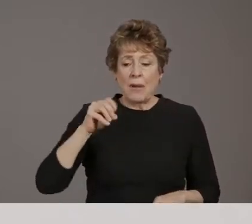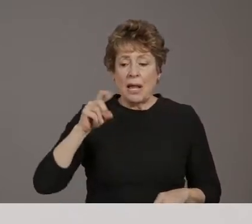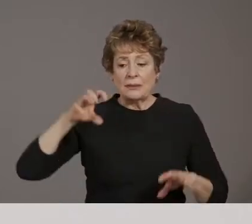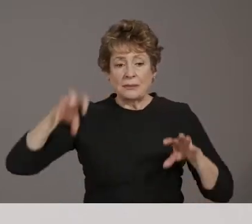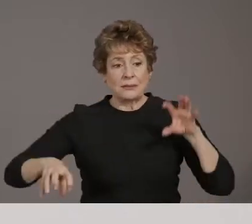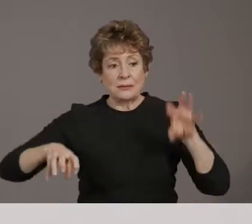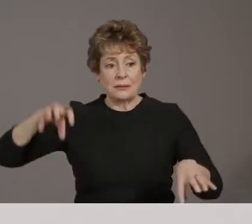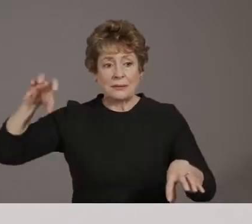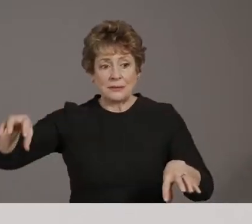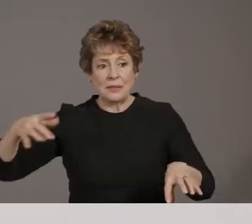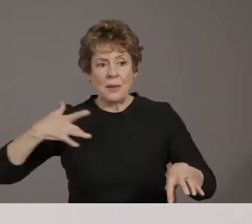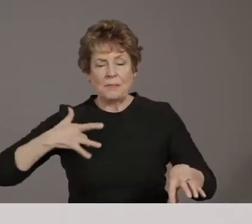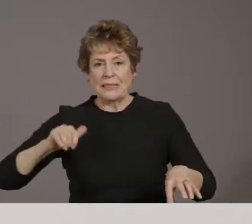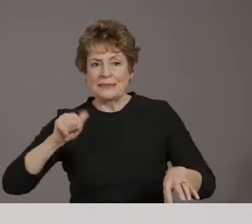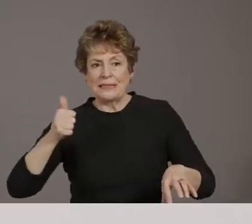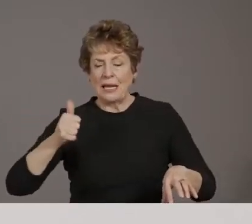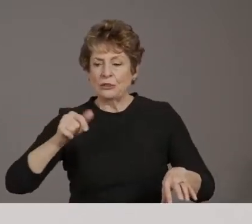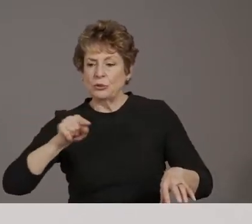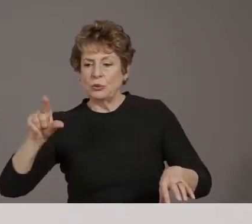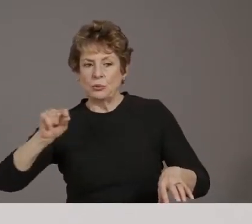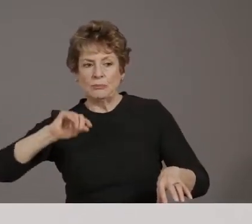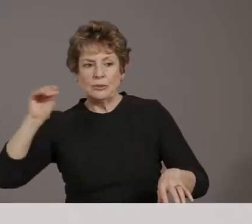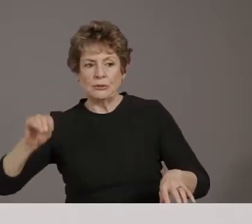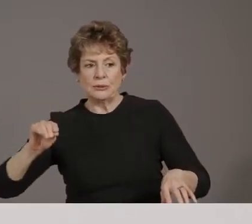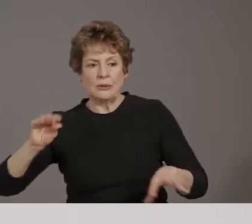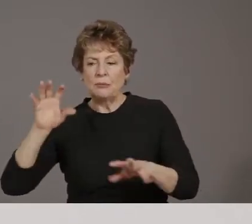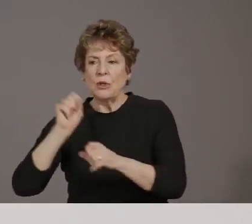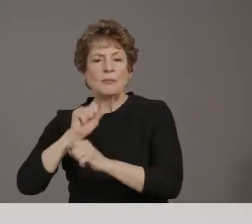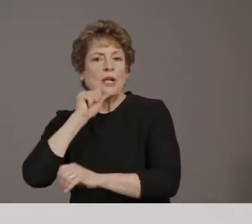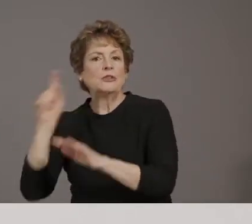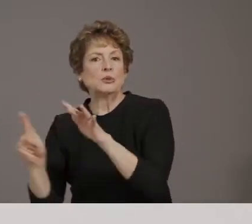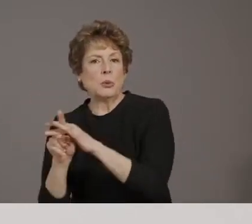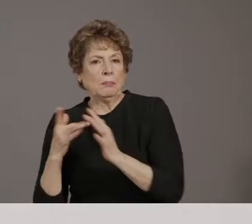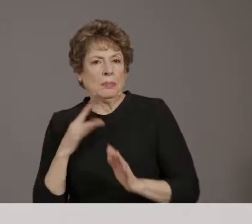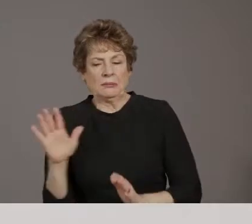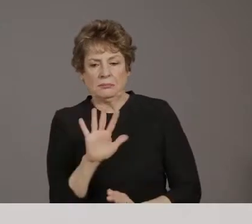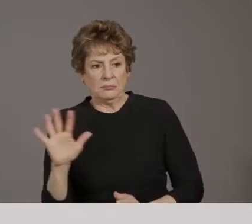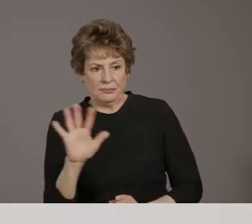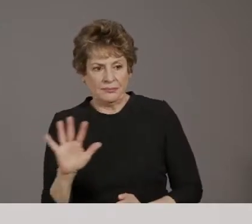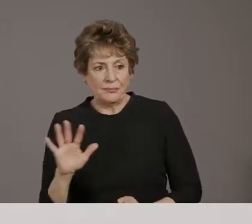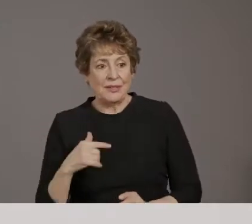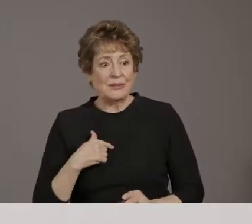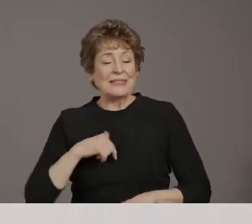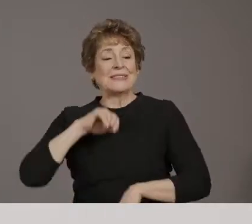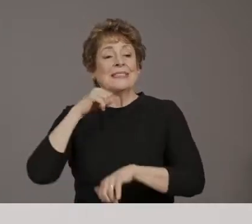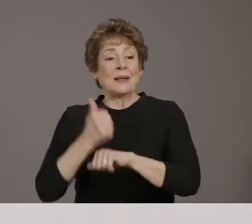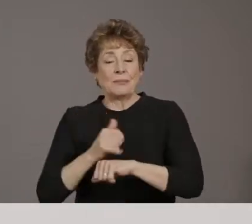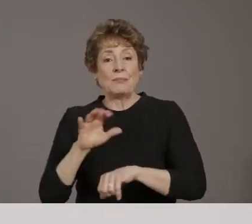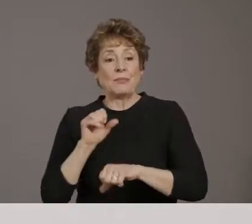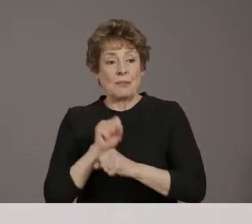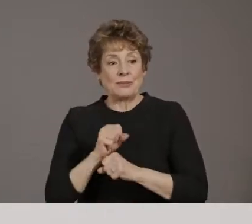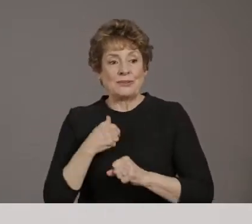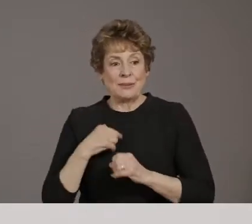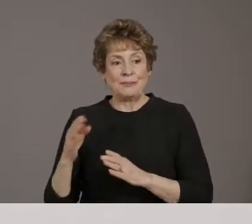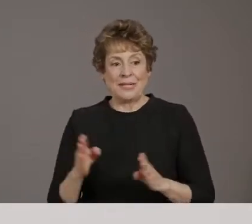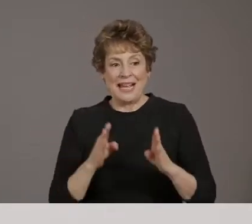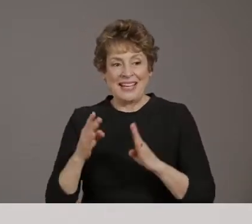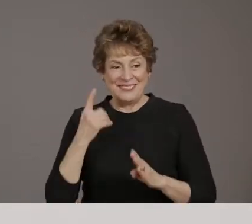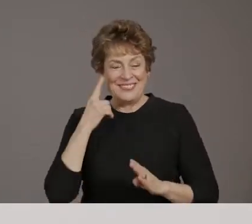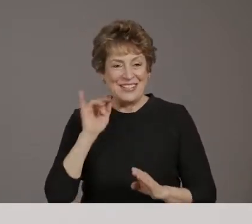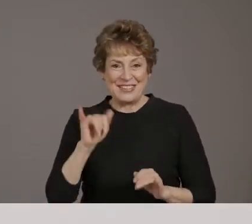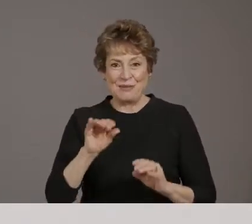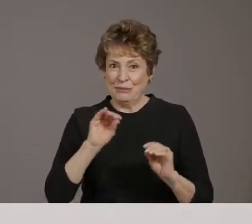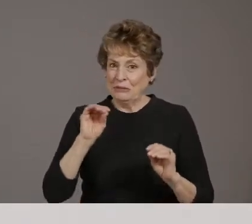% no show rate. Um, until we factor that in when we develop appointments and when we're, when we're, um, potentially